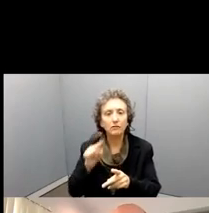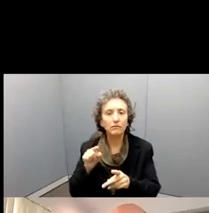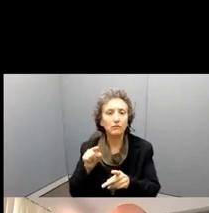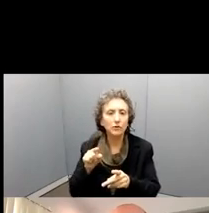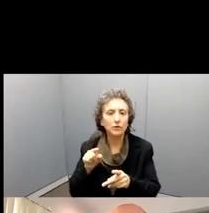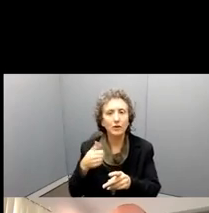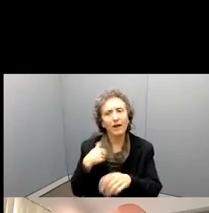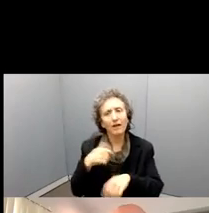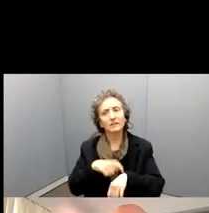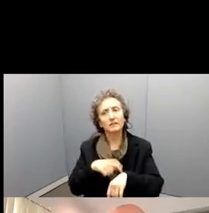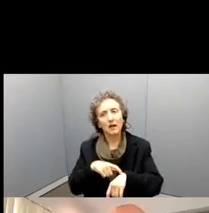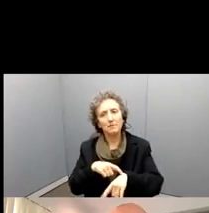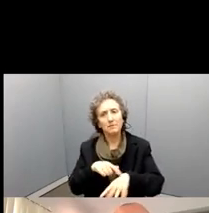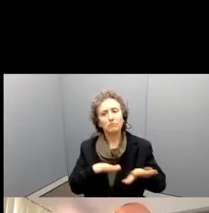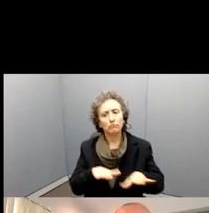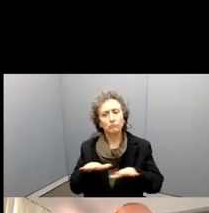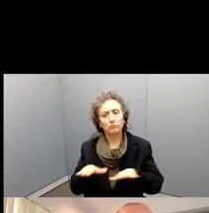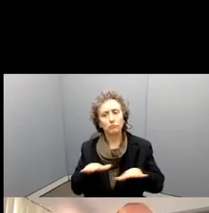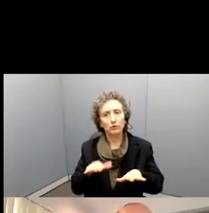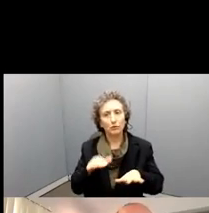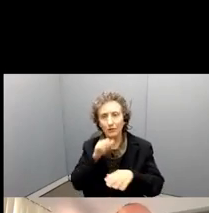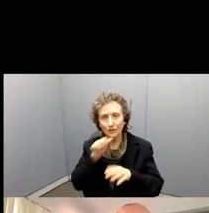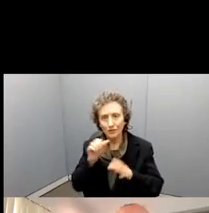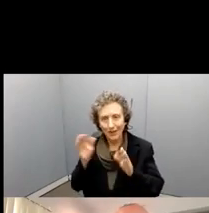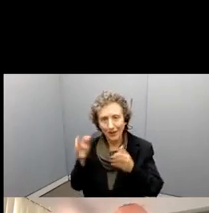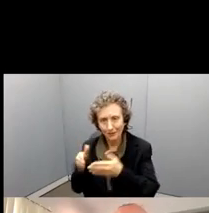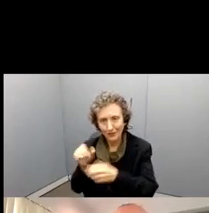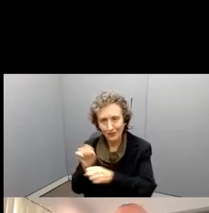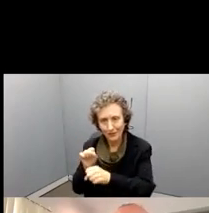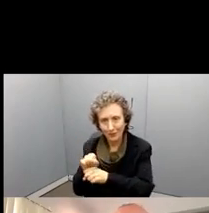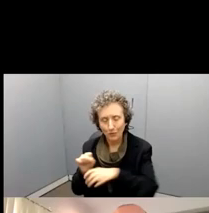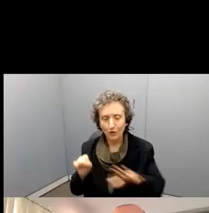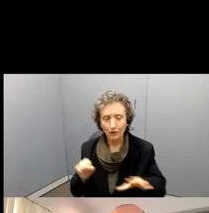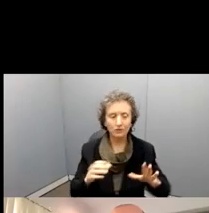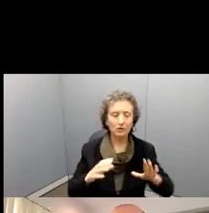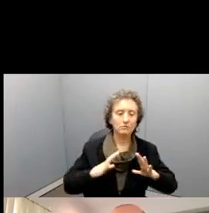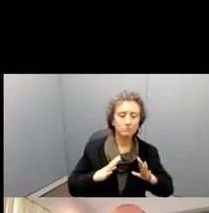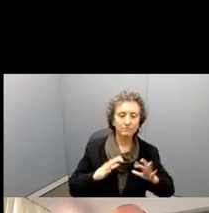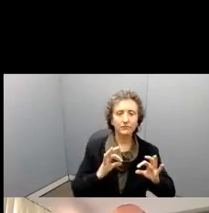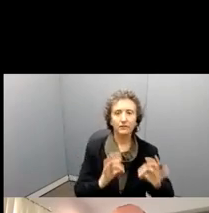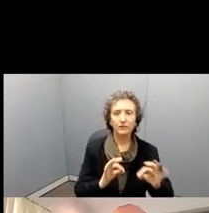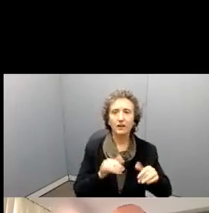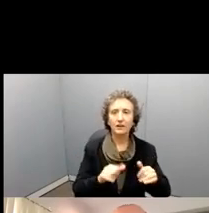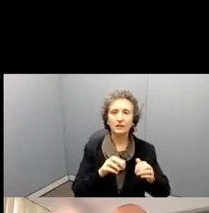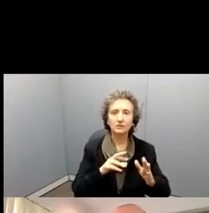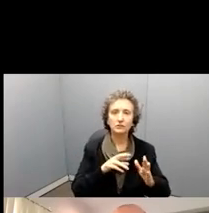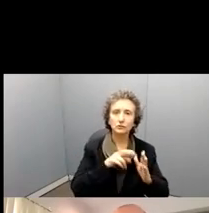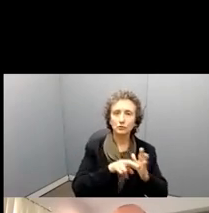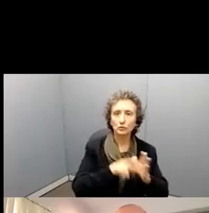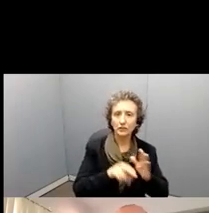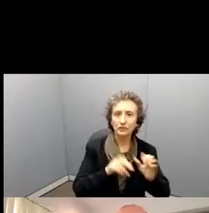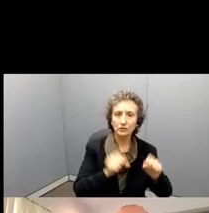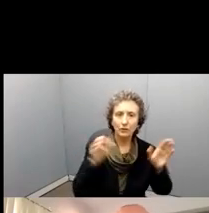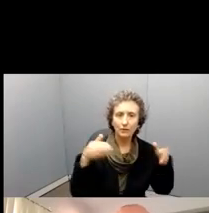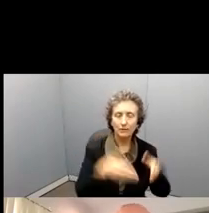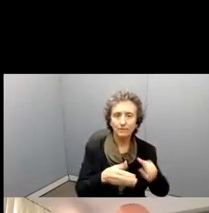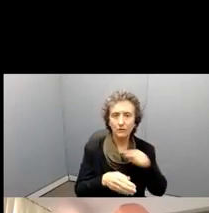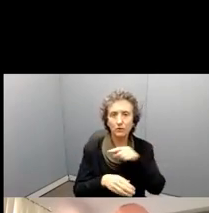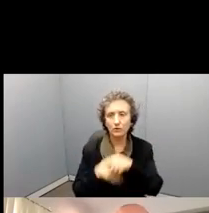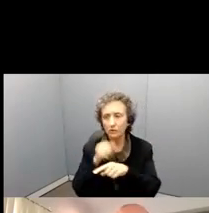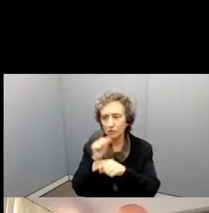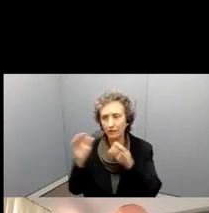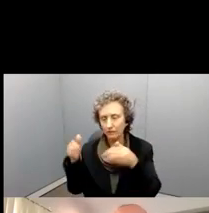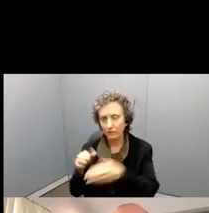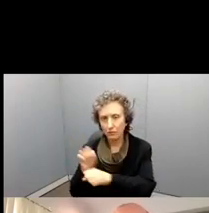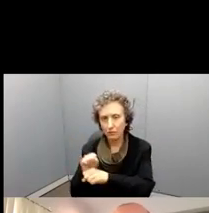that space where you're not necessarily working on anything that's not your directly your research, and you're able to focus on your